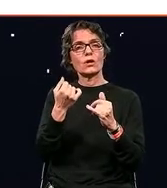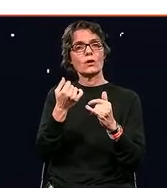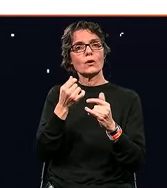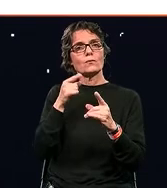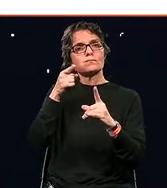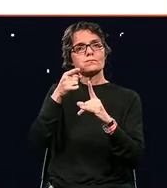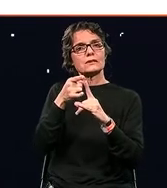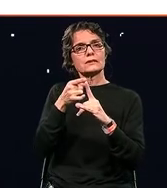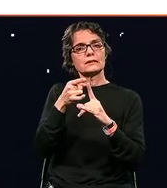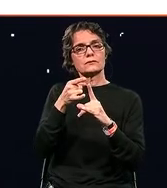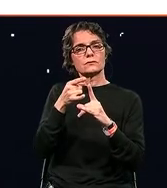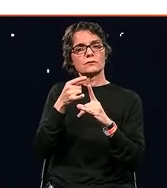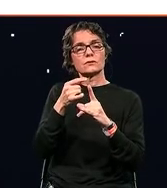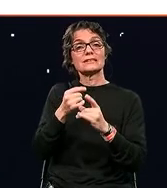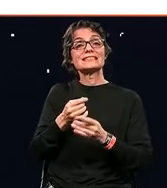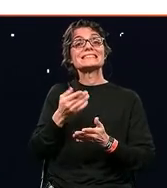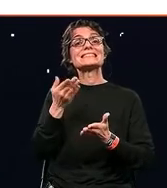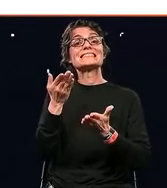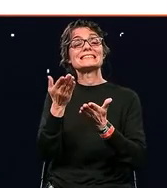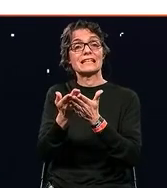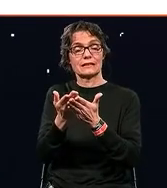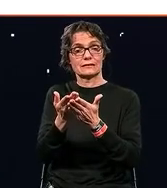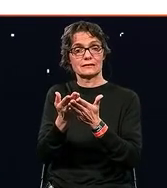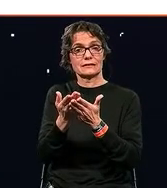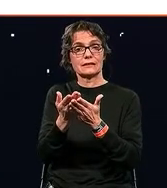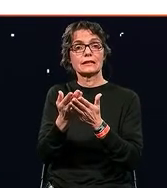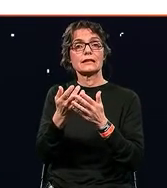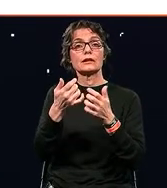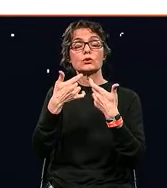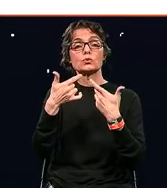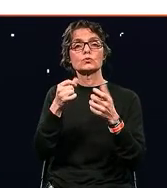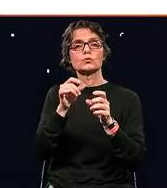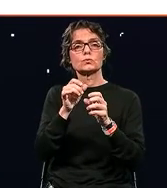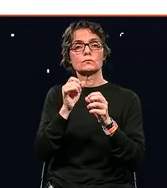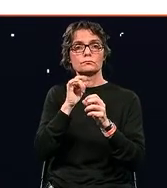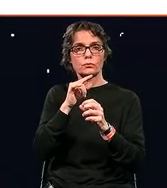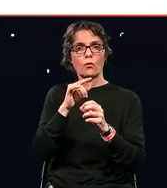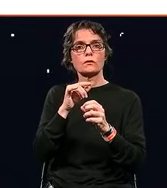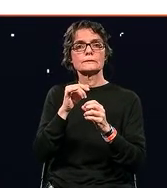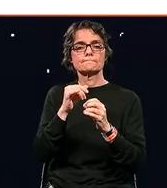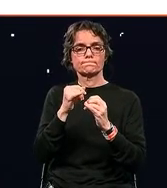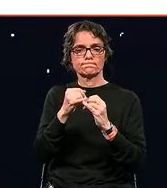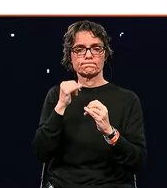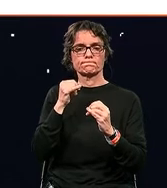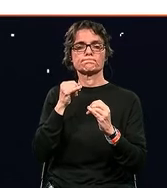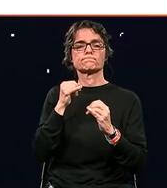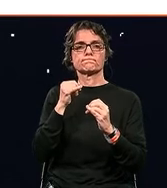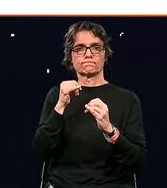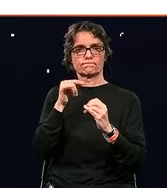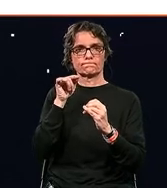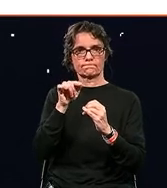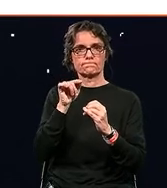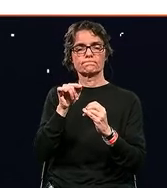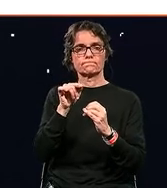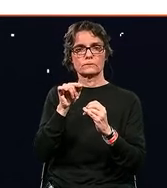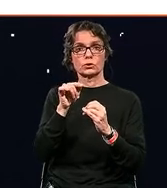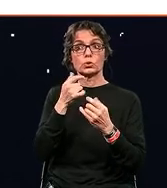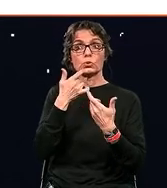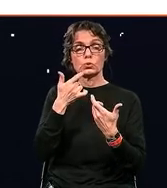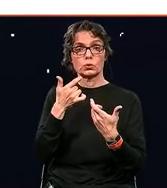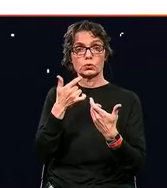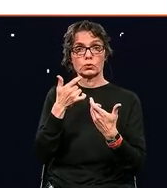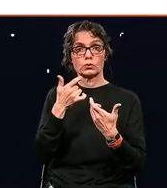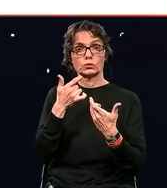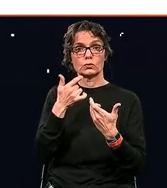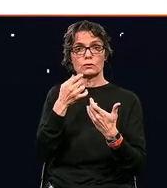make sure that everything that can be automated, everything that a sensor can do, let them